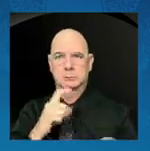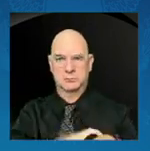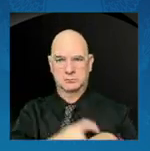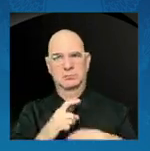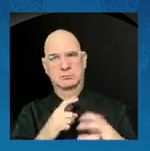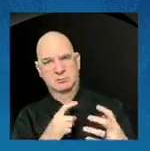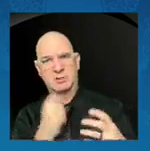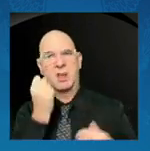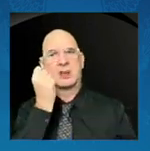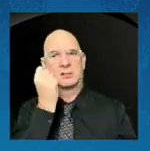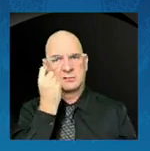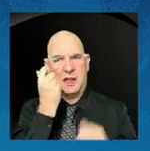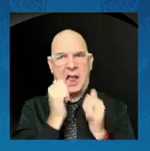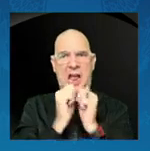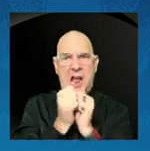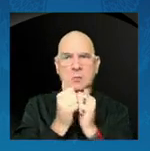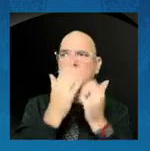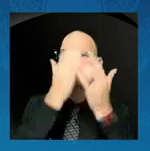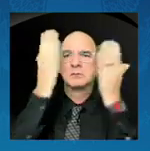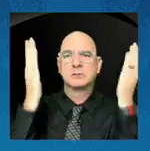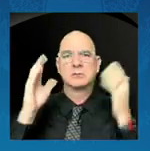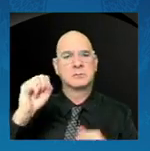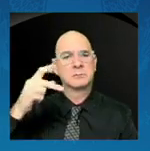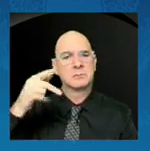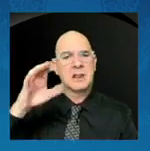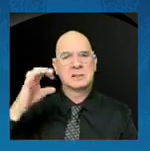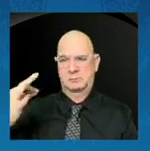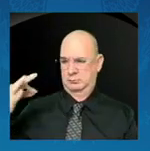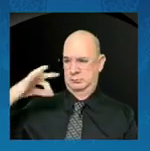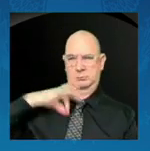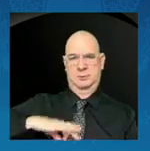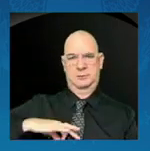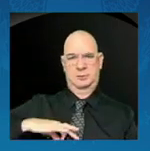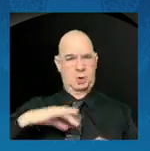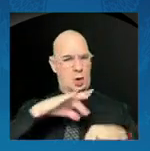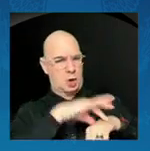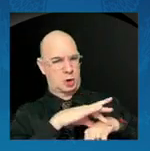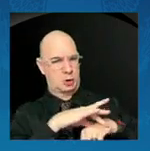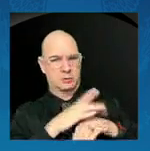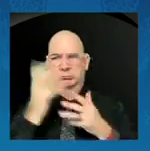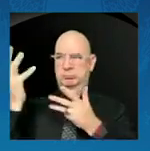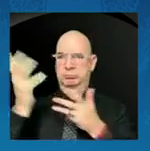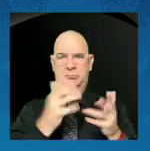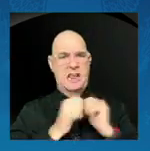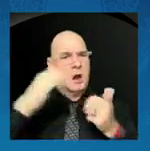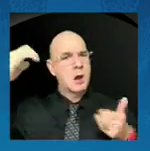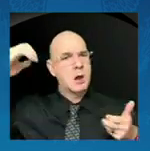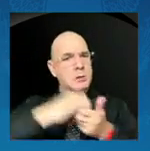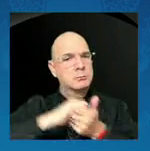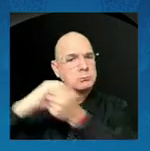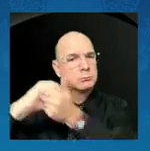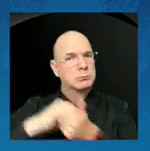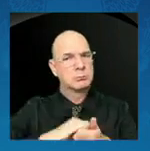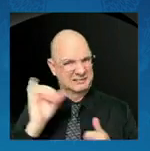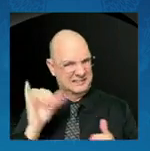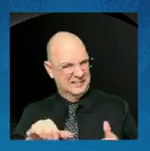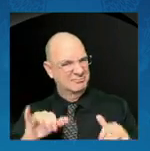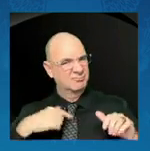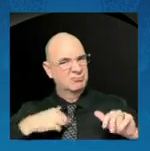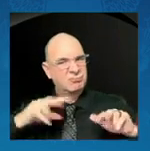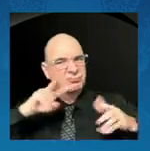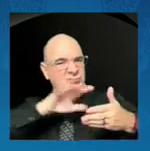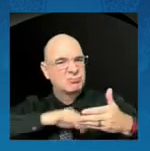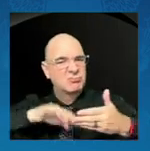Earth. We must see all the ways in which space can benefit the people of our nation